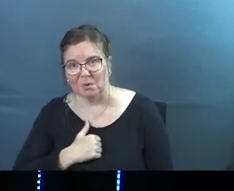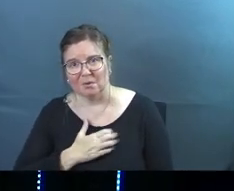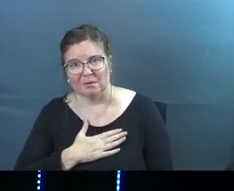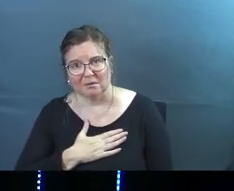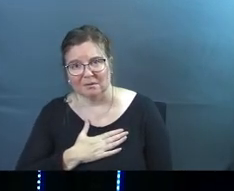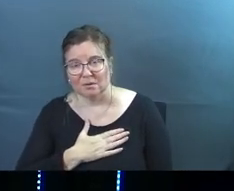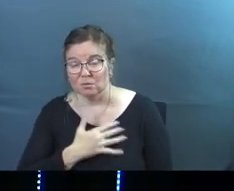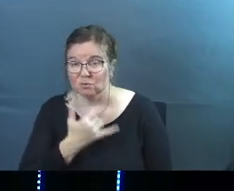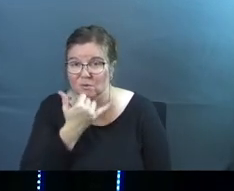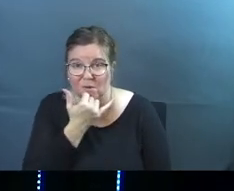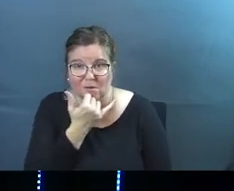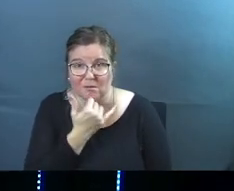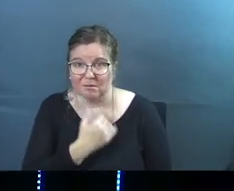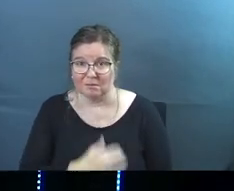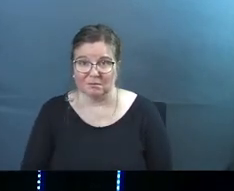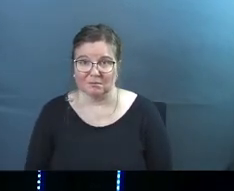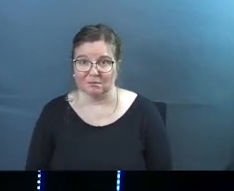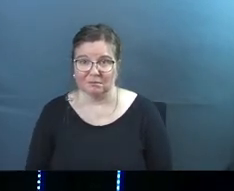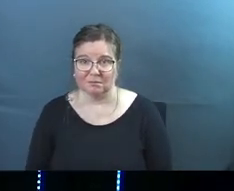it was wrong